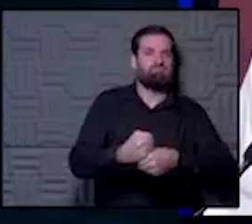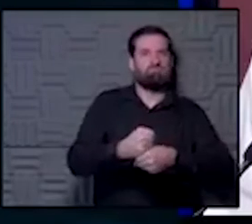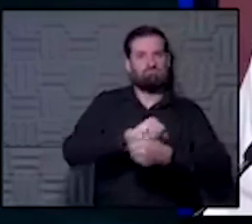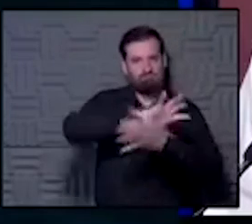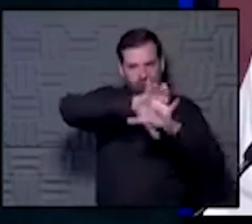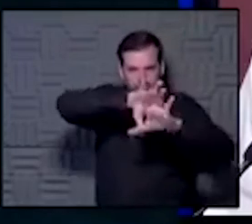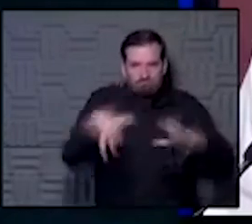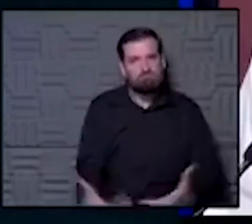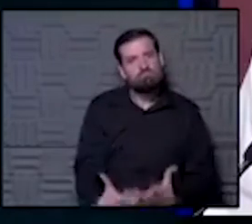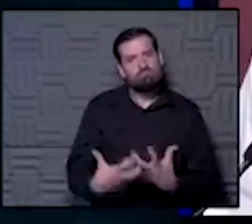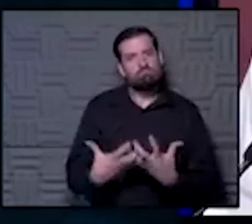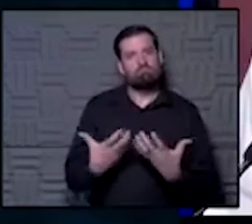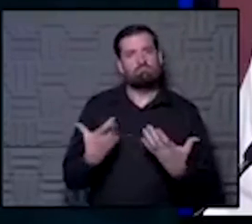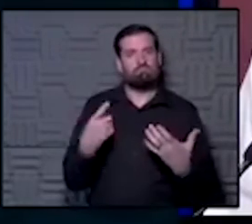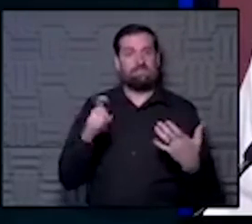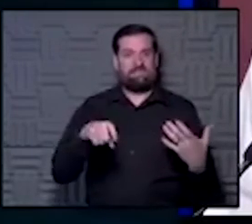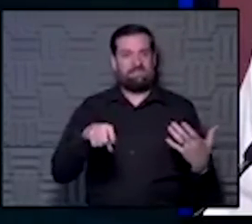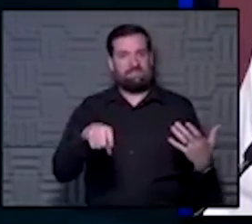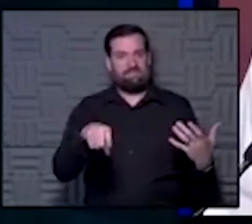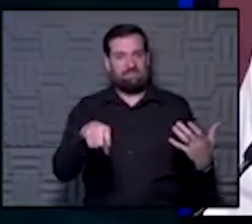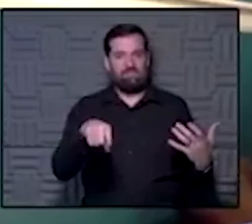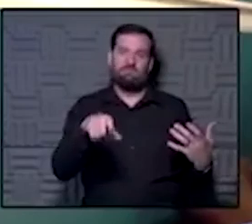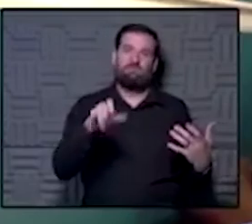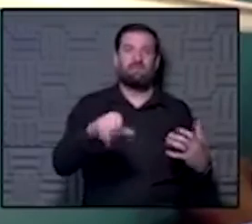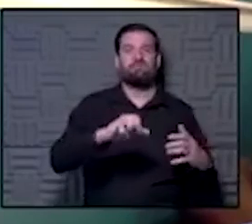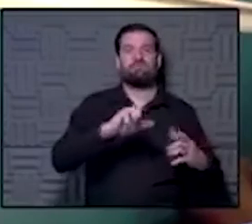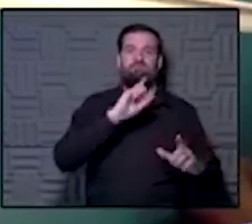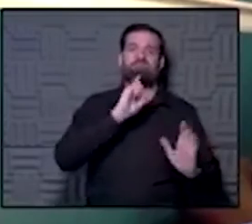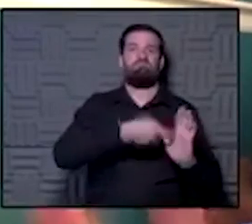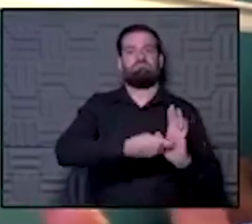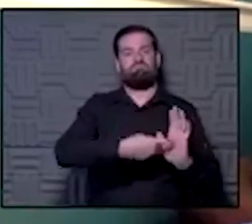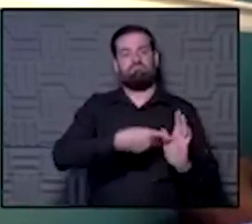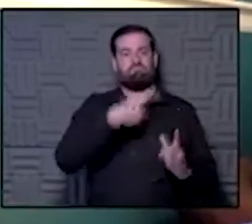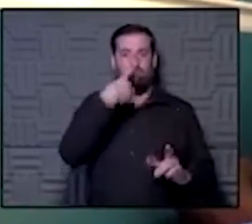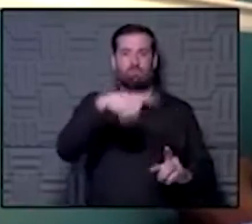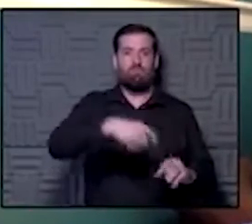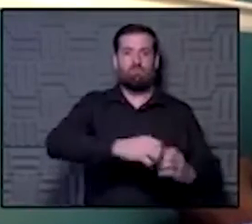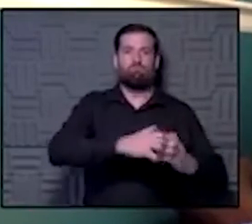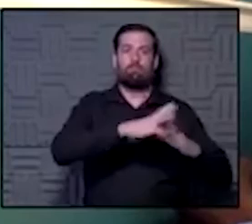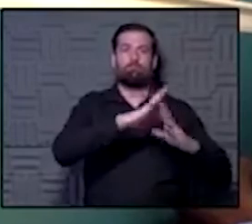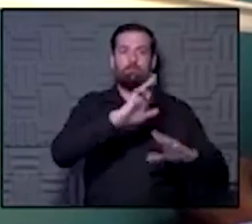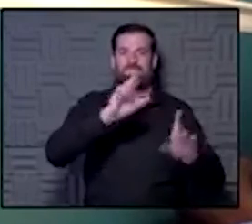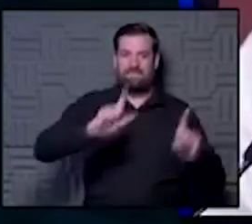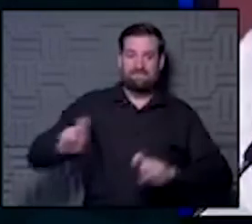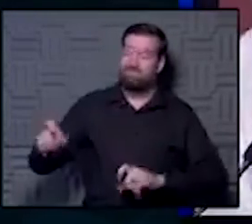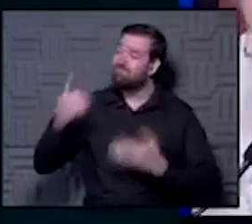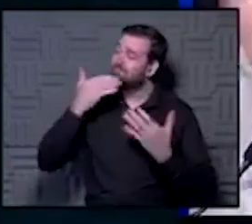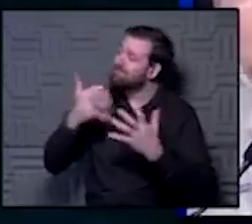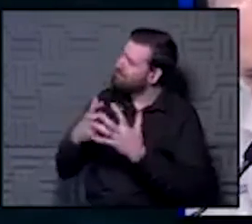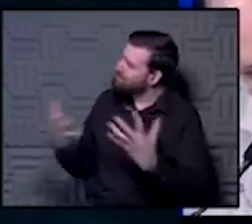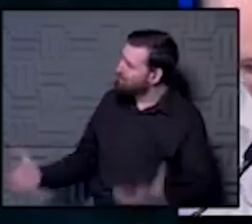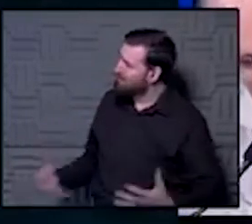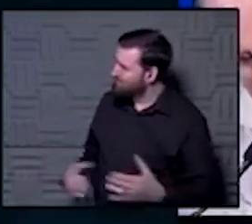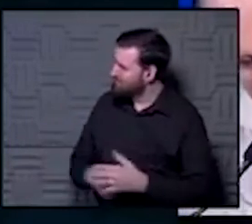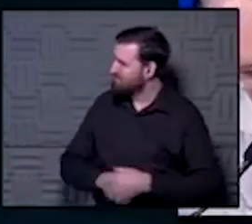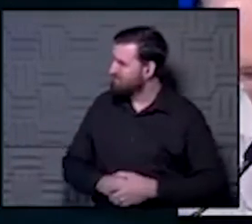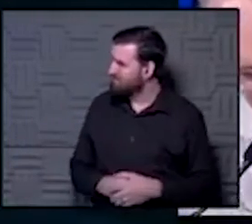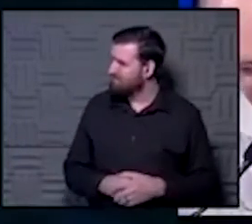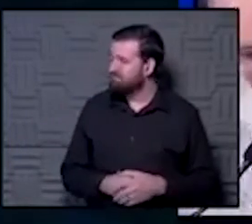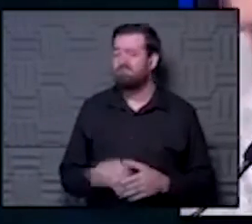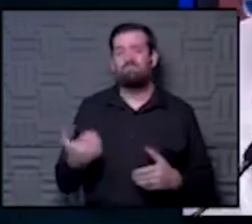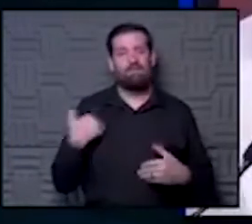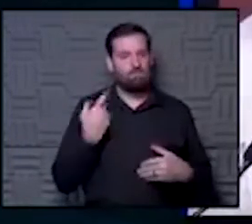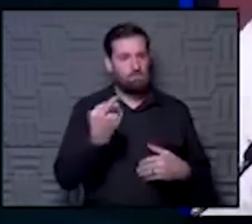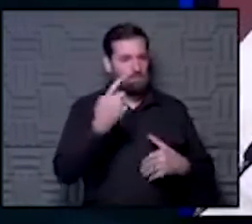So that's the status of the pop-up testing. And I'll stop here. Thank you very much. So, you know, we have a